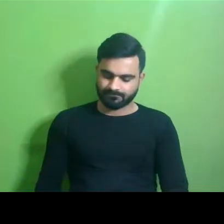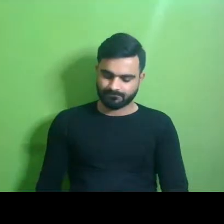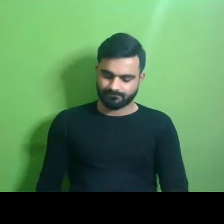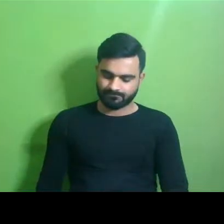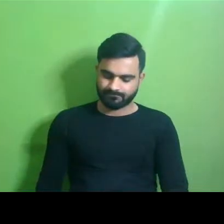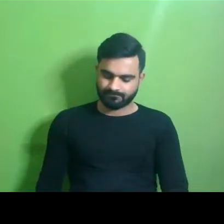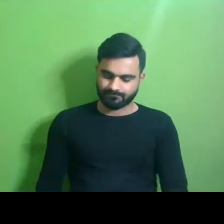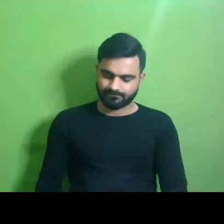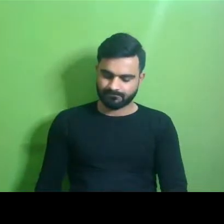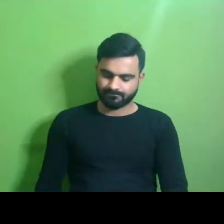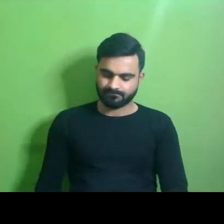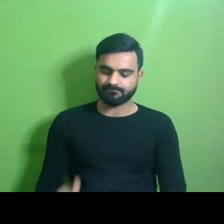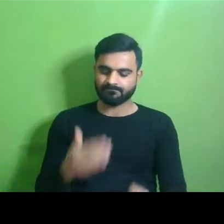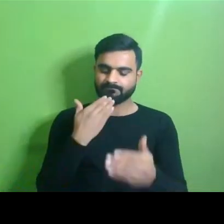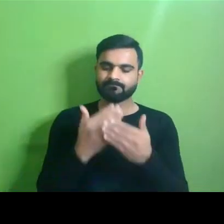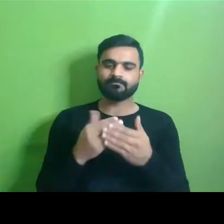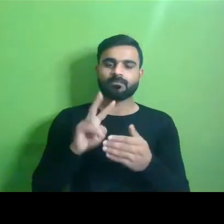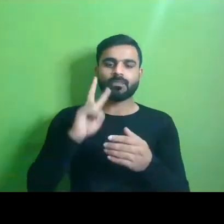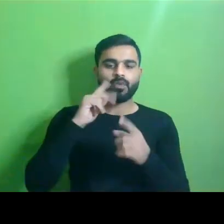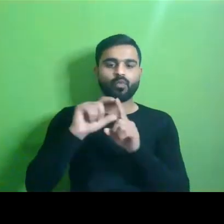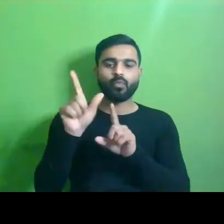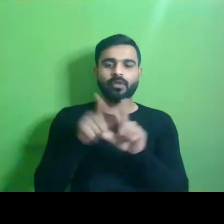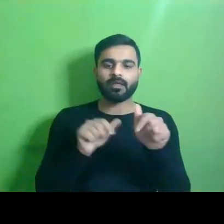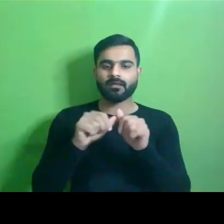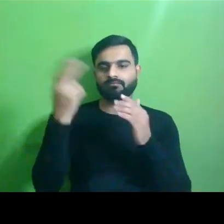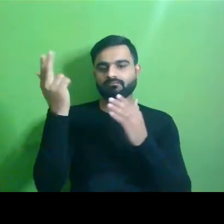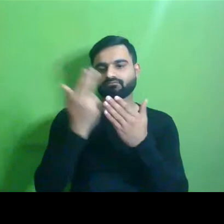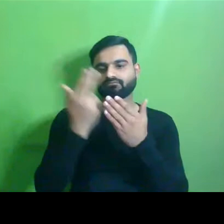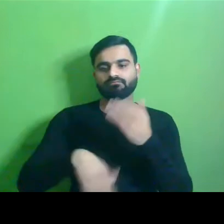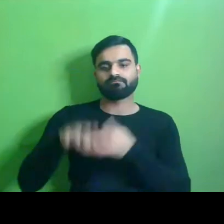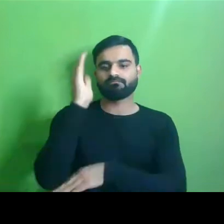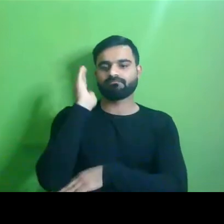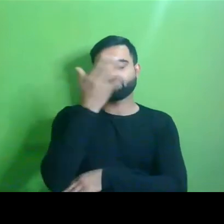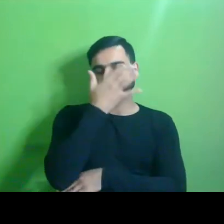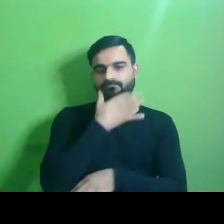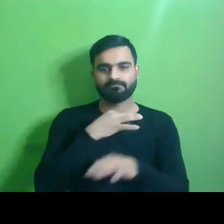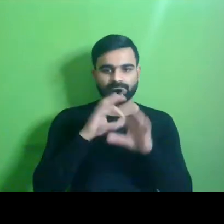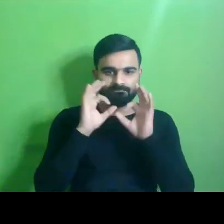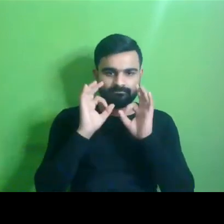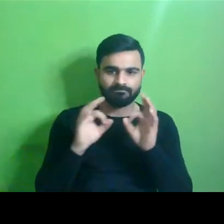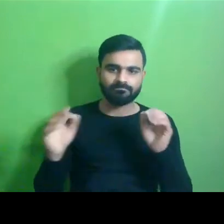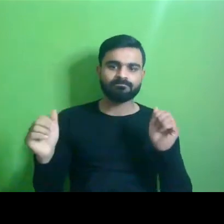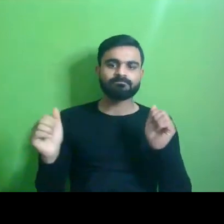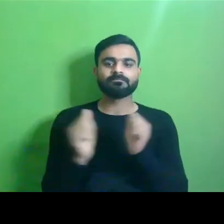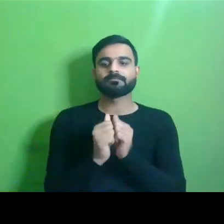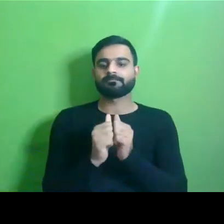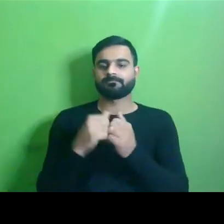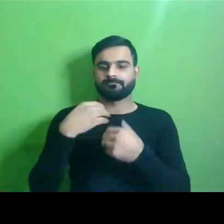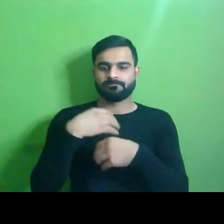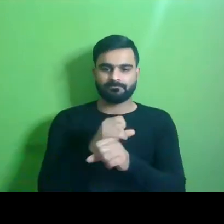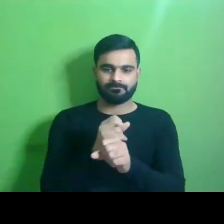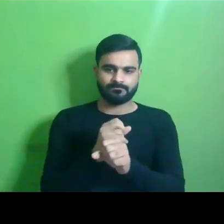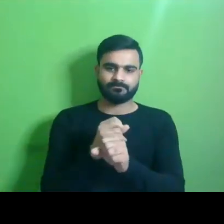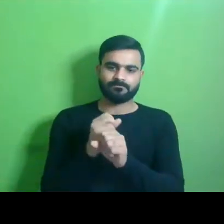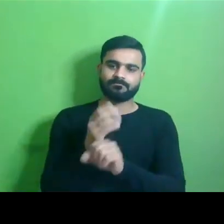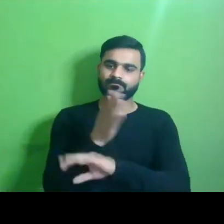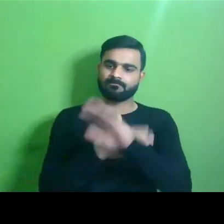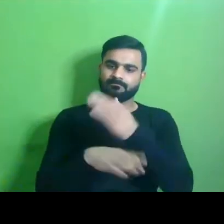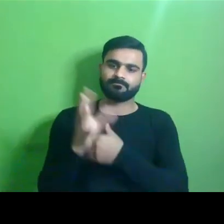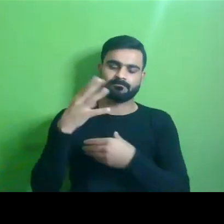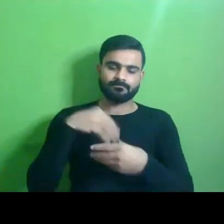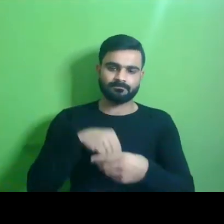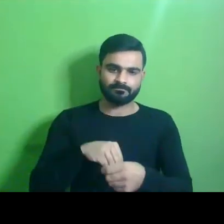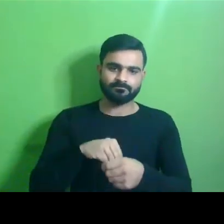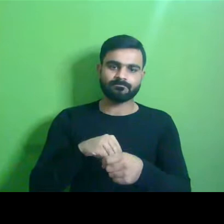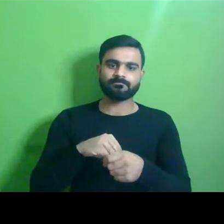Thank you, Vidya, for presenting such a comprehensive outlook towards mainstreaming disability inclusion into